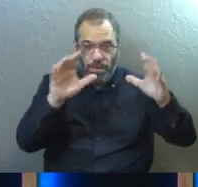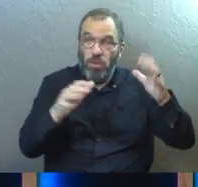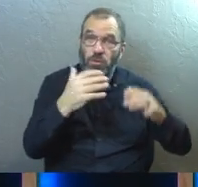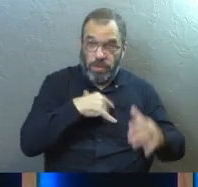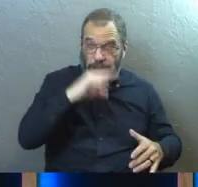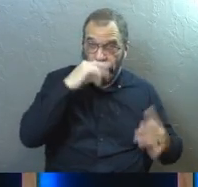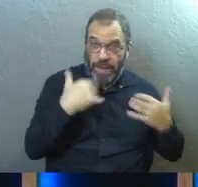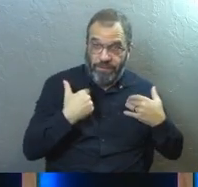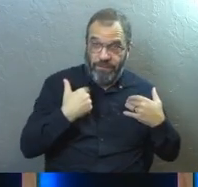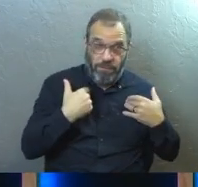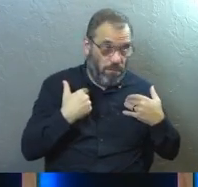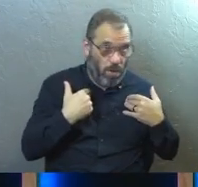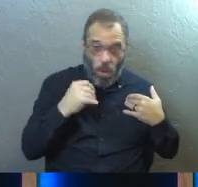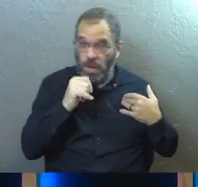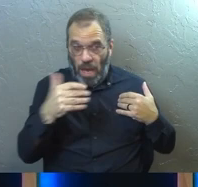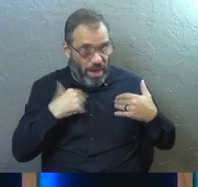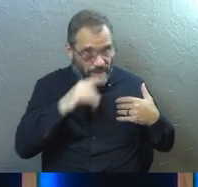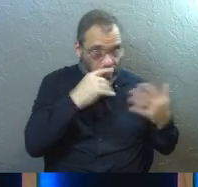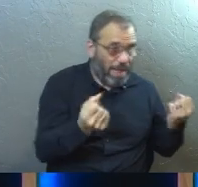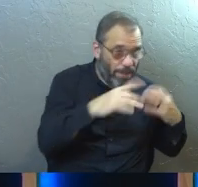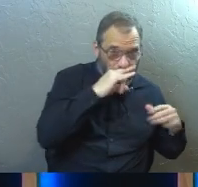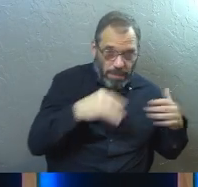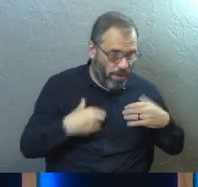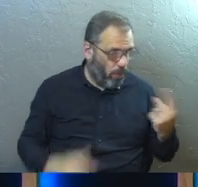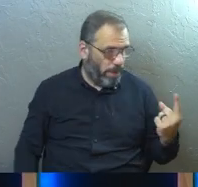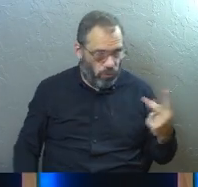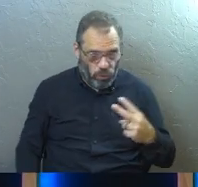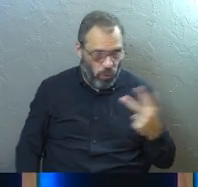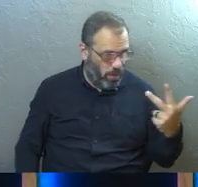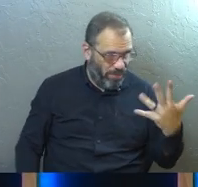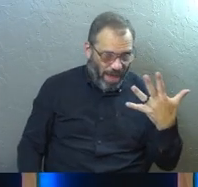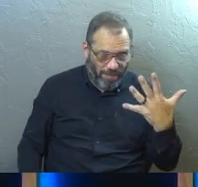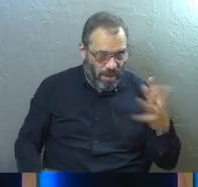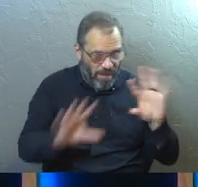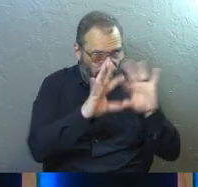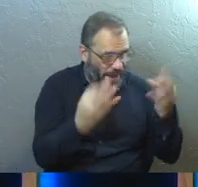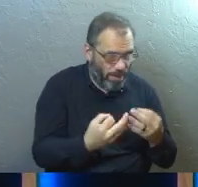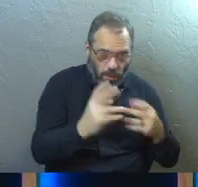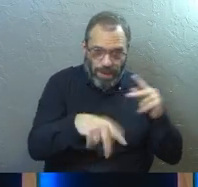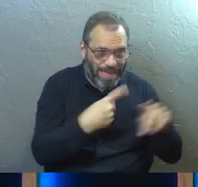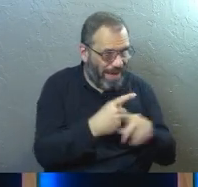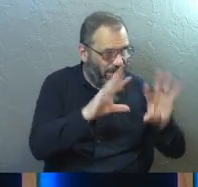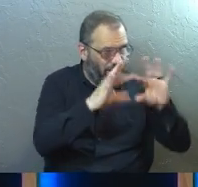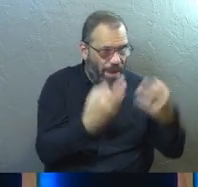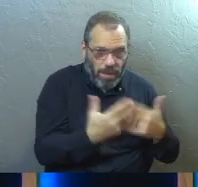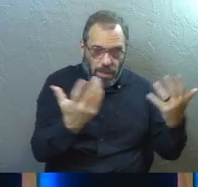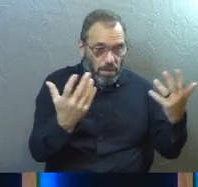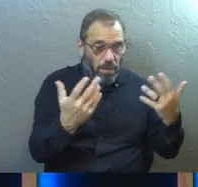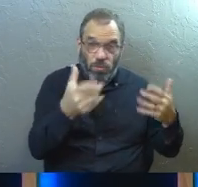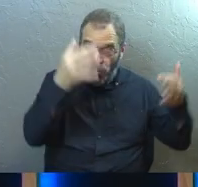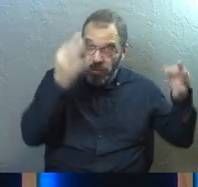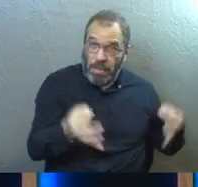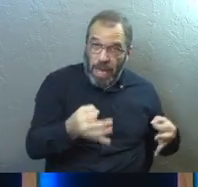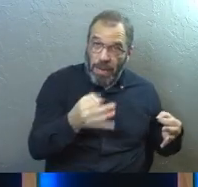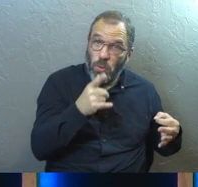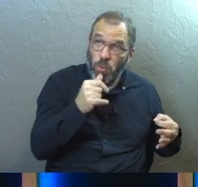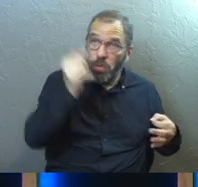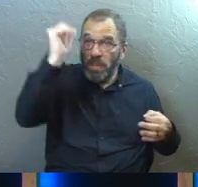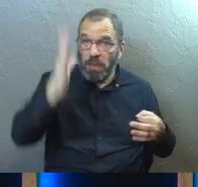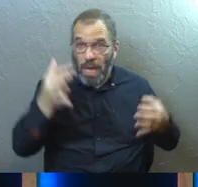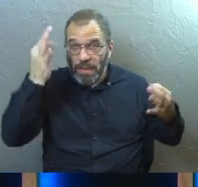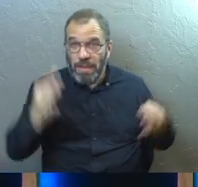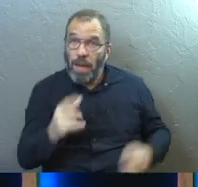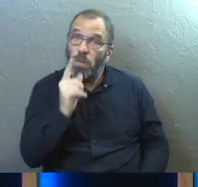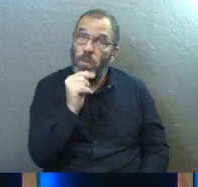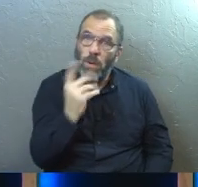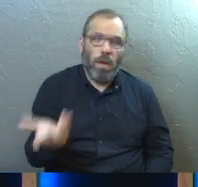Do you have kids or not have kids? How many kids do you have? What kind of family do you have? Do you decide that? Or does God